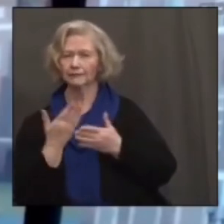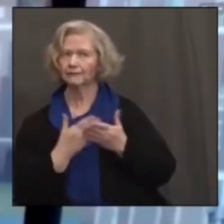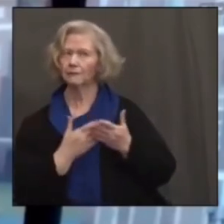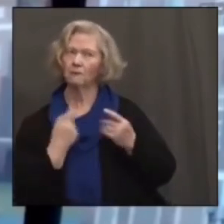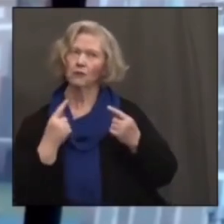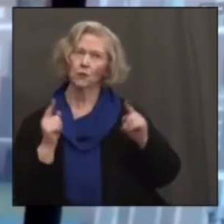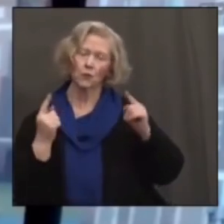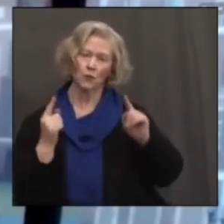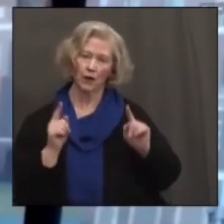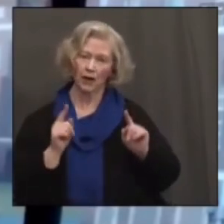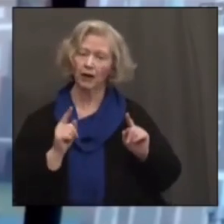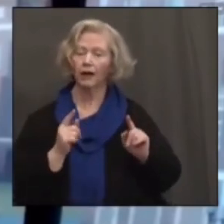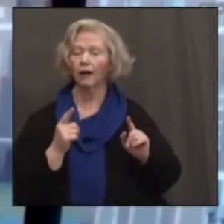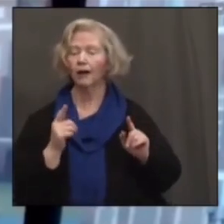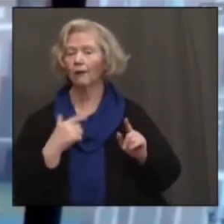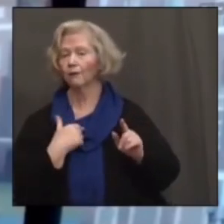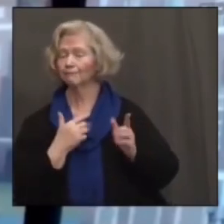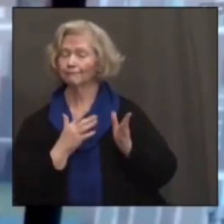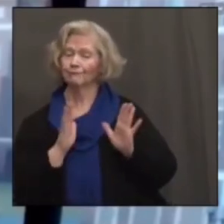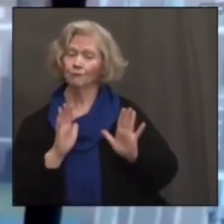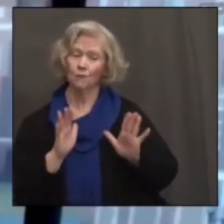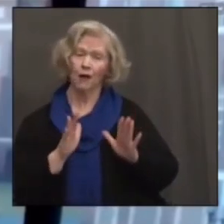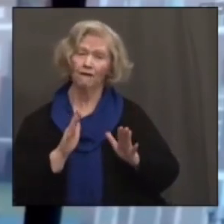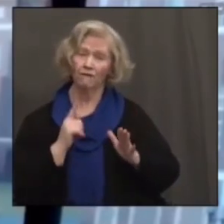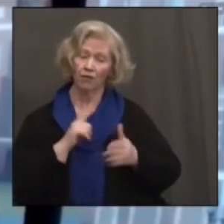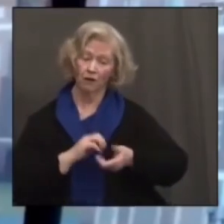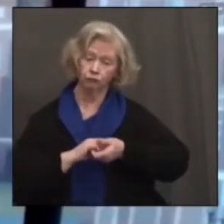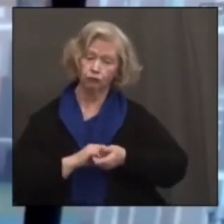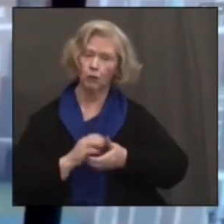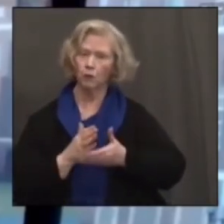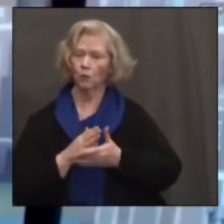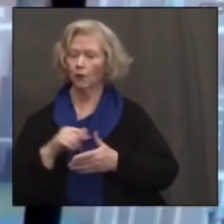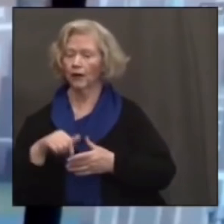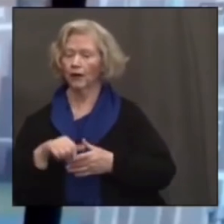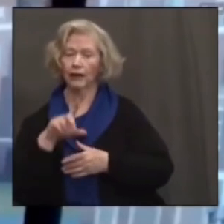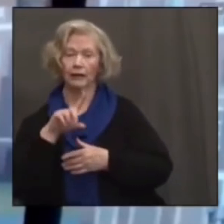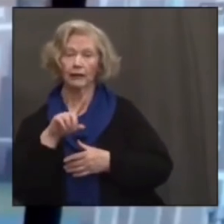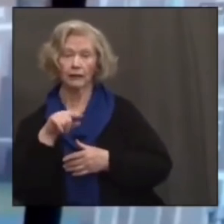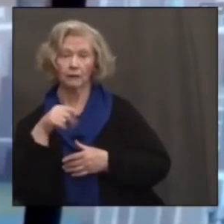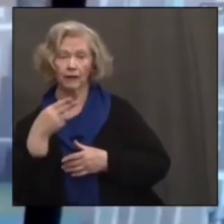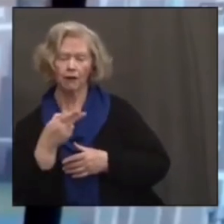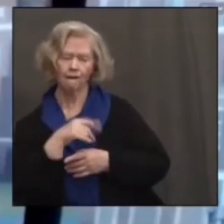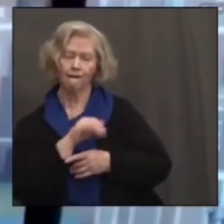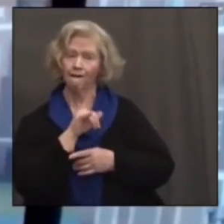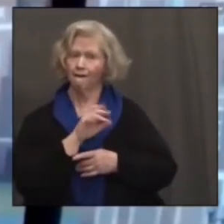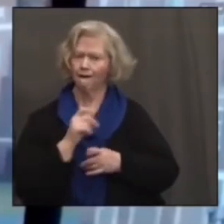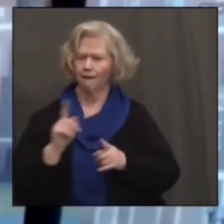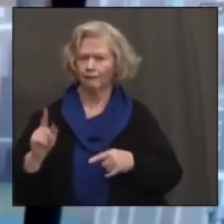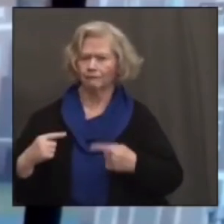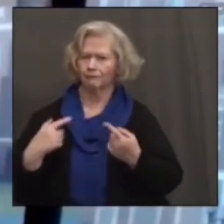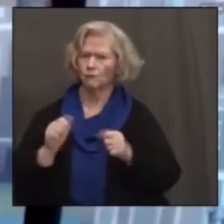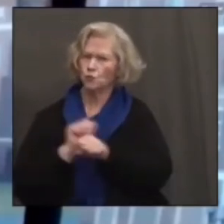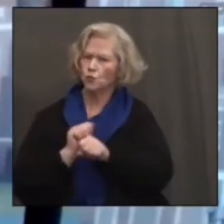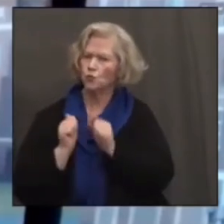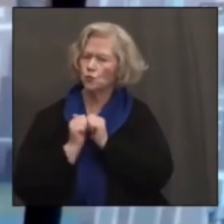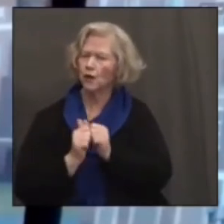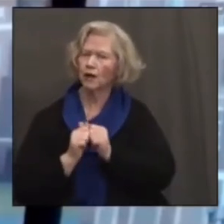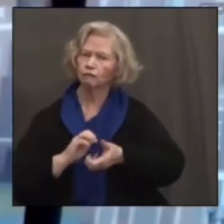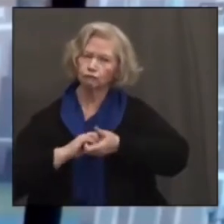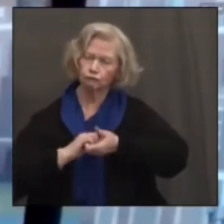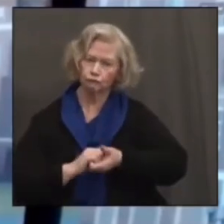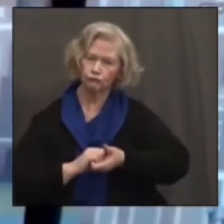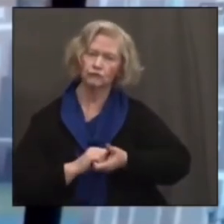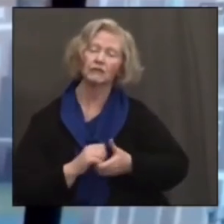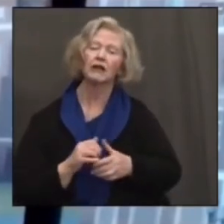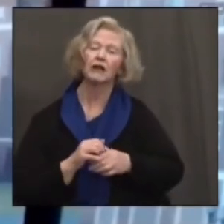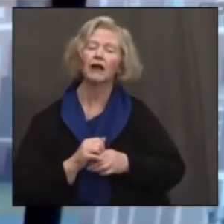first is this is the collaboration between the Department of Public Health and Yale throughout this pandemic. This one, this particular study was led by Vivian